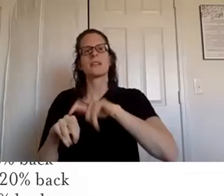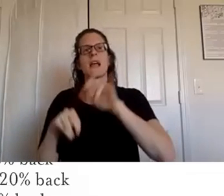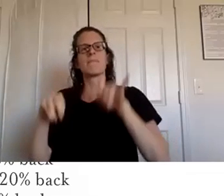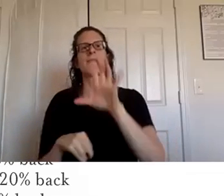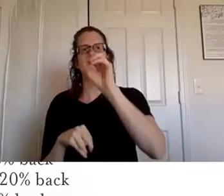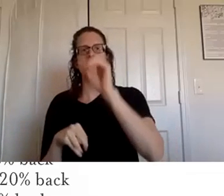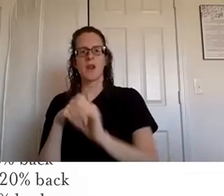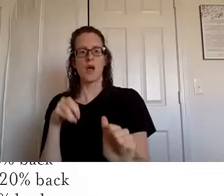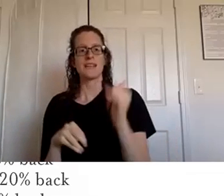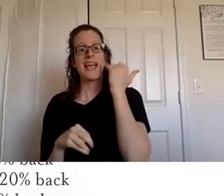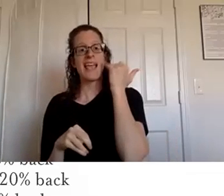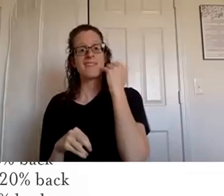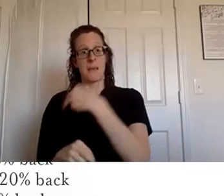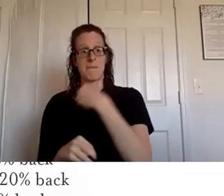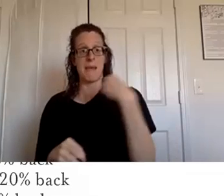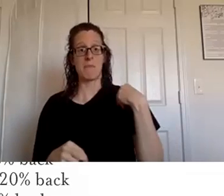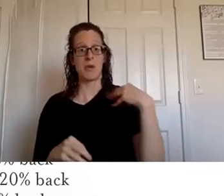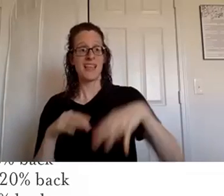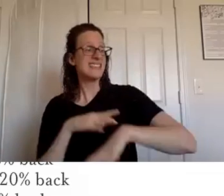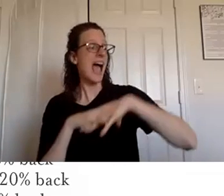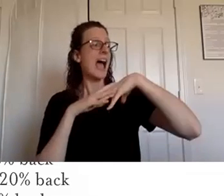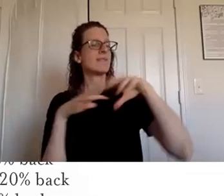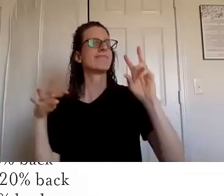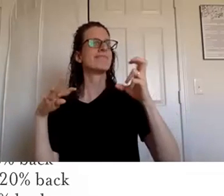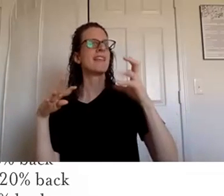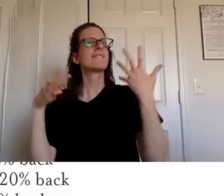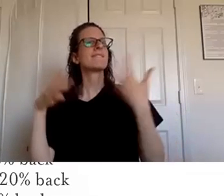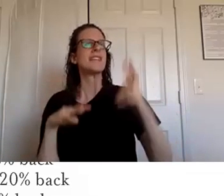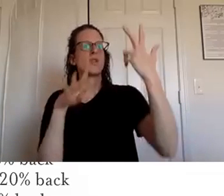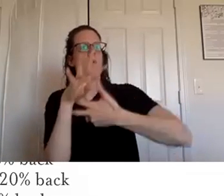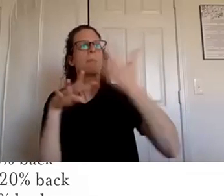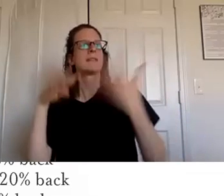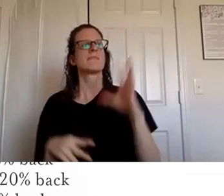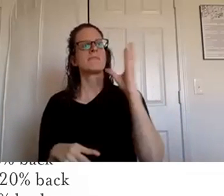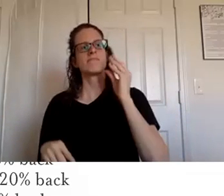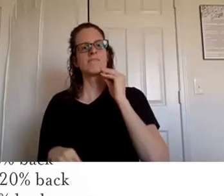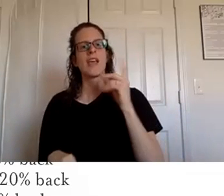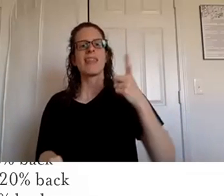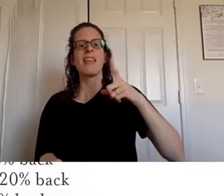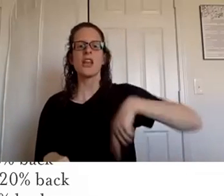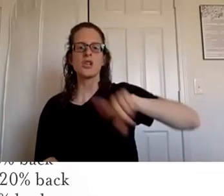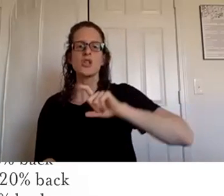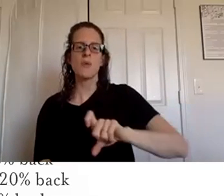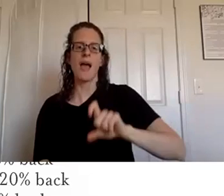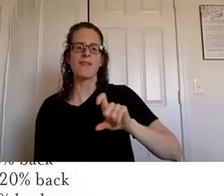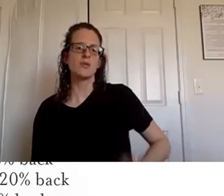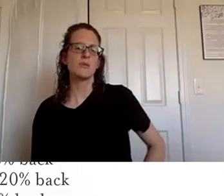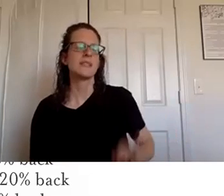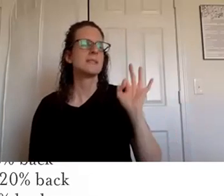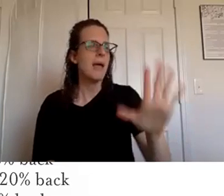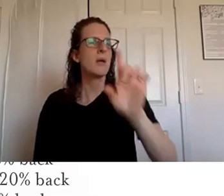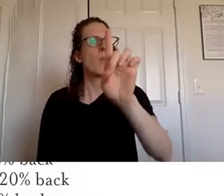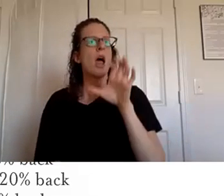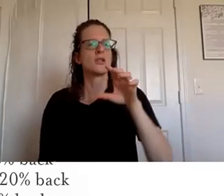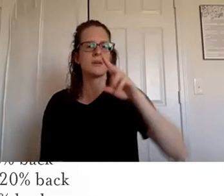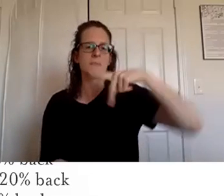who is outside of their first three months with young living then you personally have to spend 100 pv um to